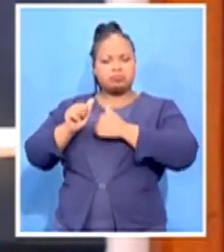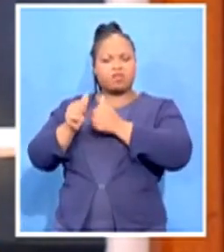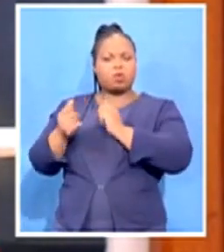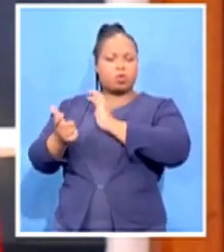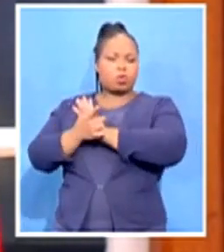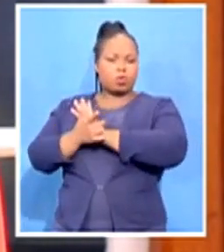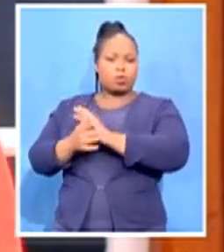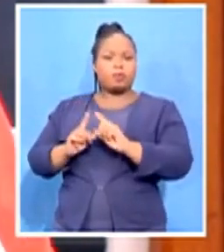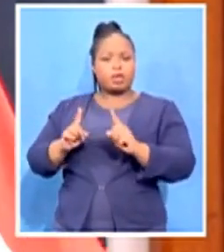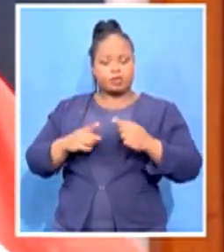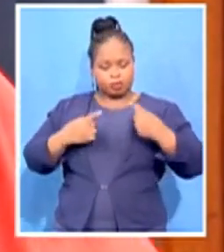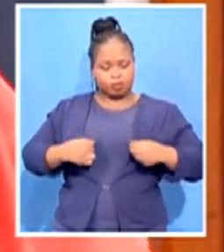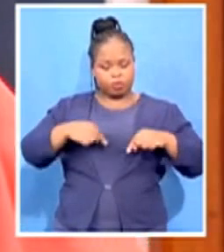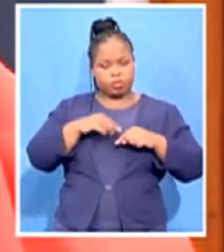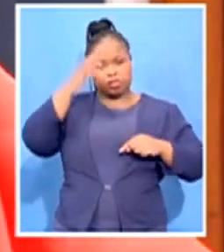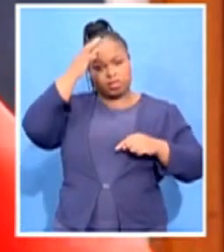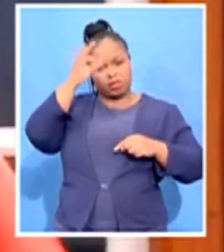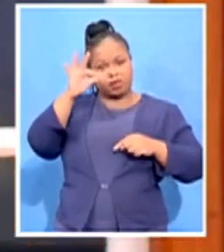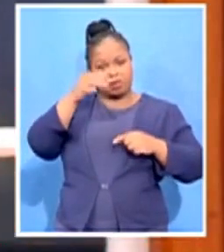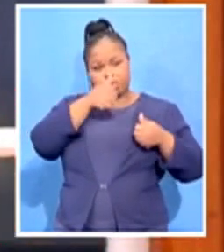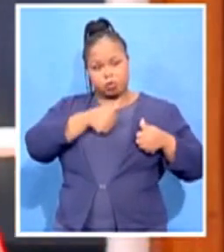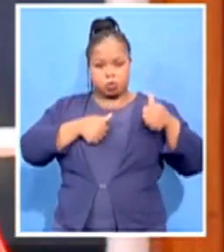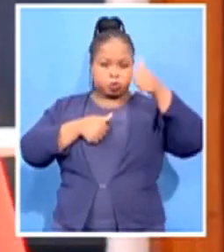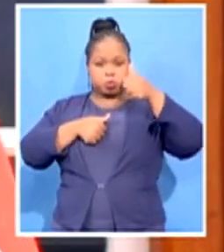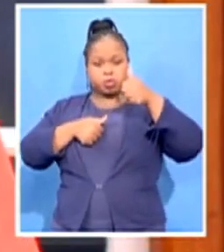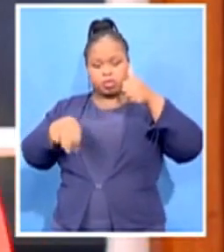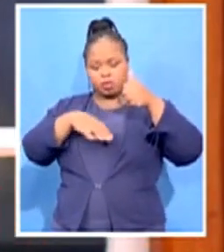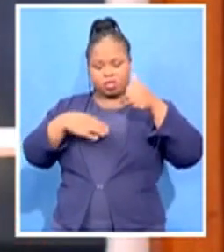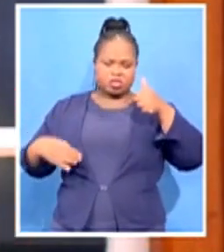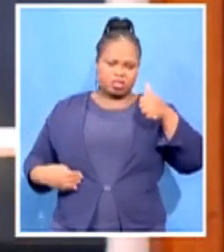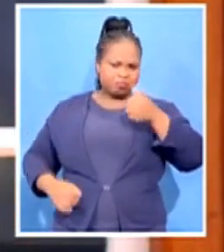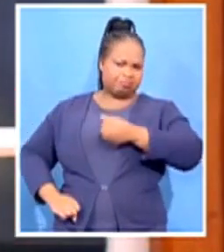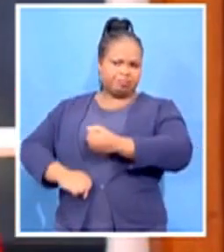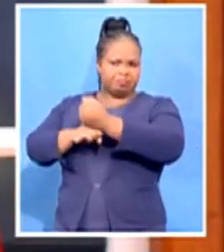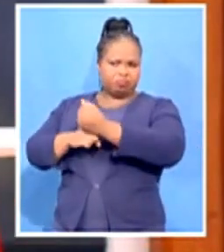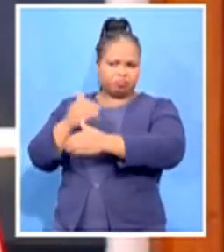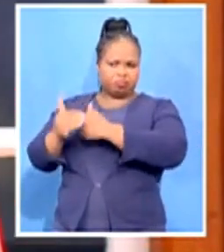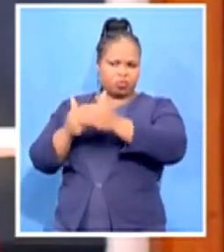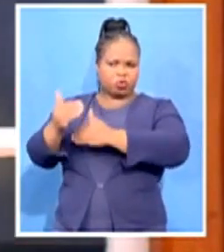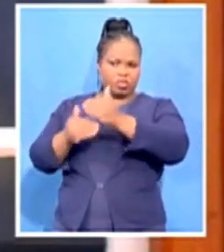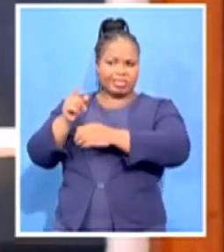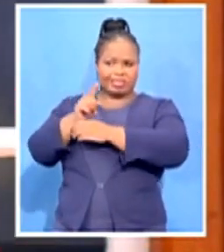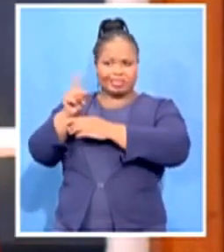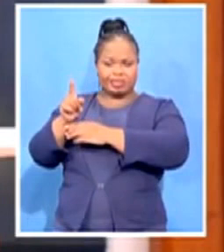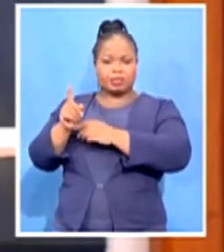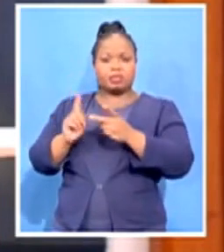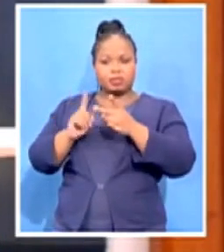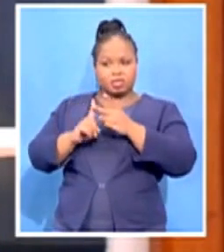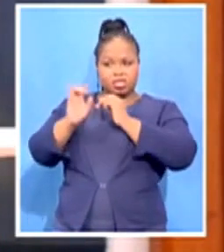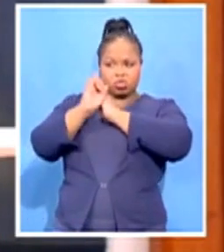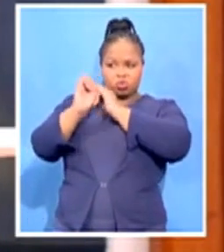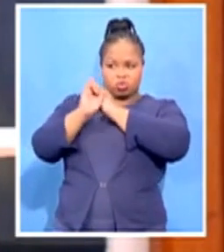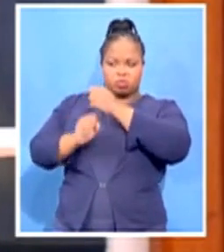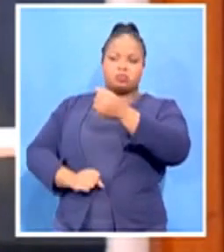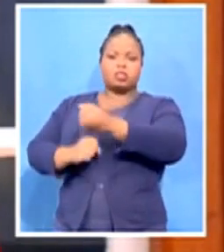we should be in full support of processes as well as institutions that have been appointed